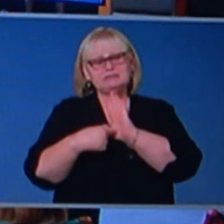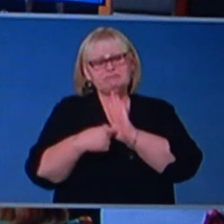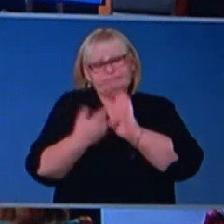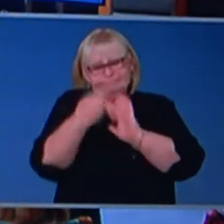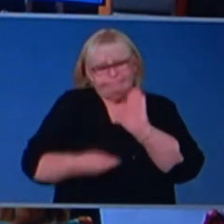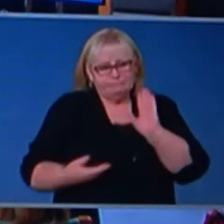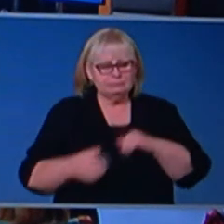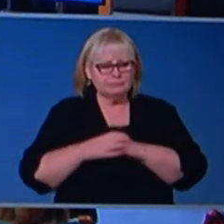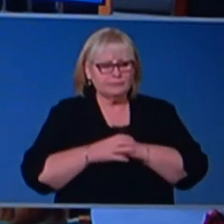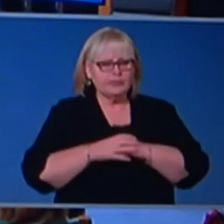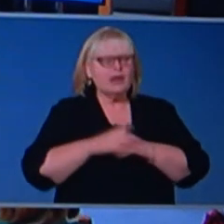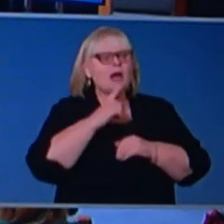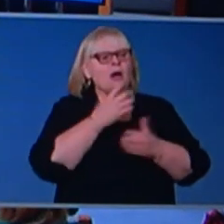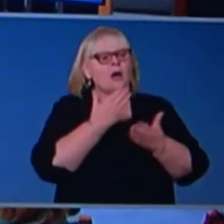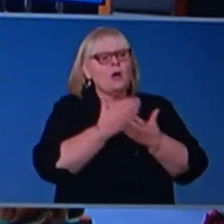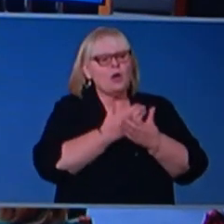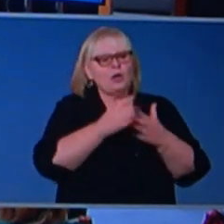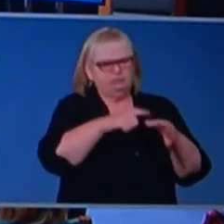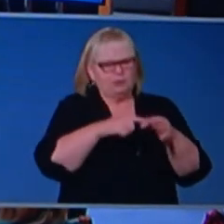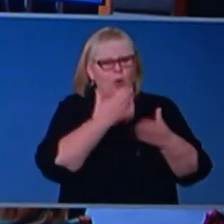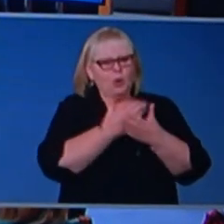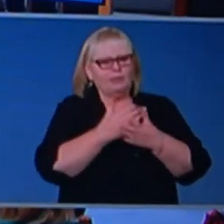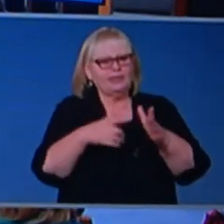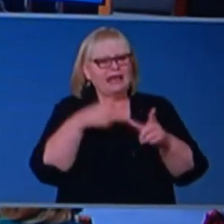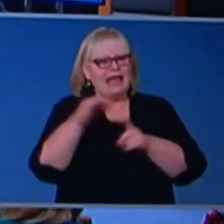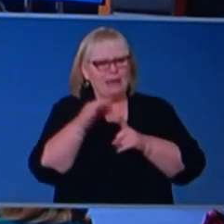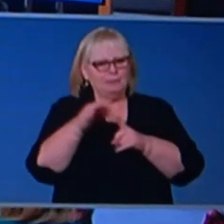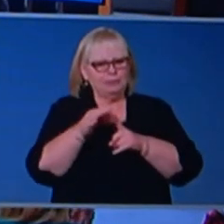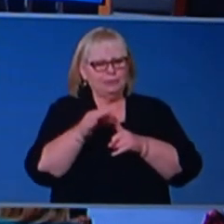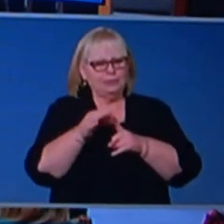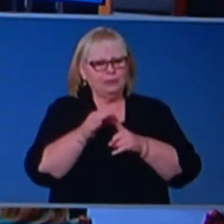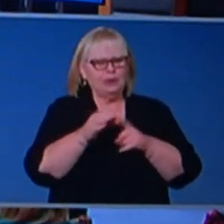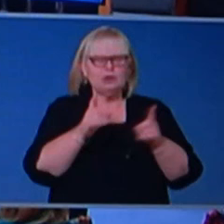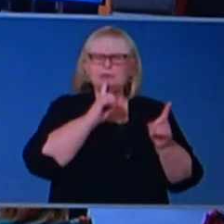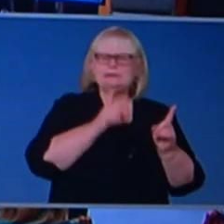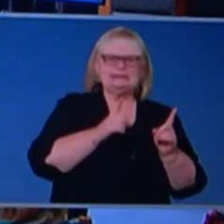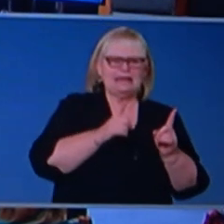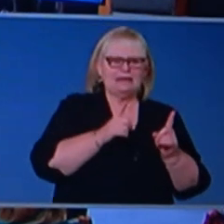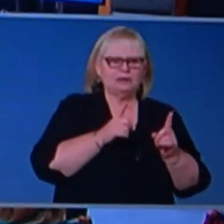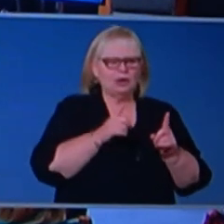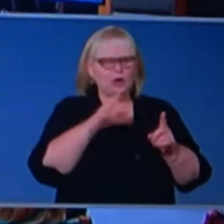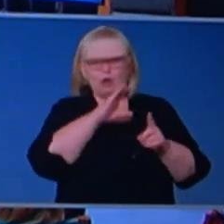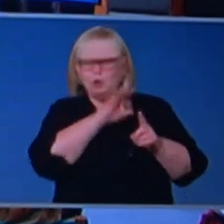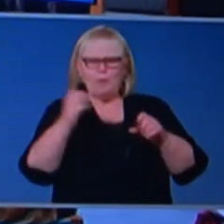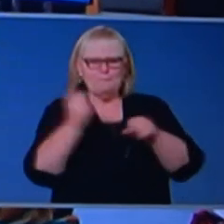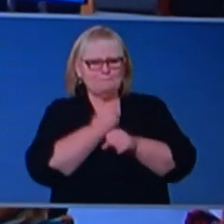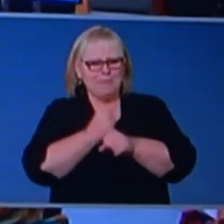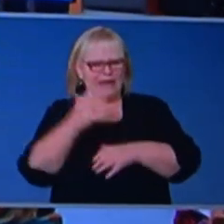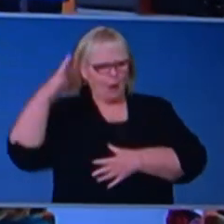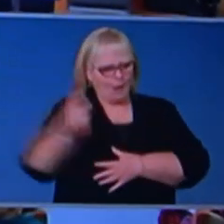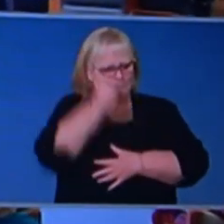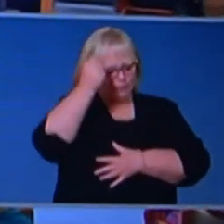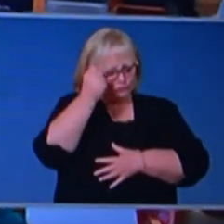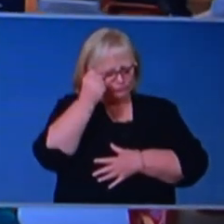Well, PM, um, on the app, um, the government, you've, you know, shied away or ruled out from mandating it, but would, would you